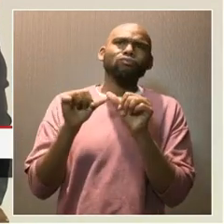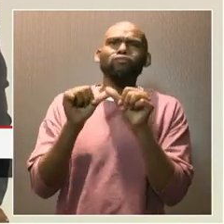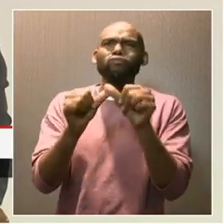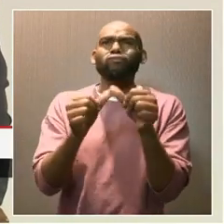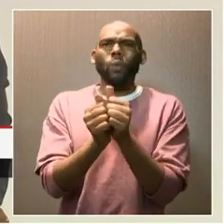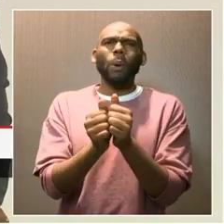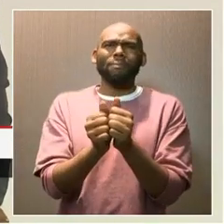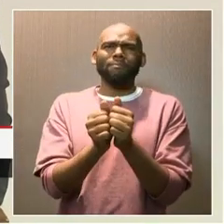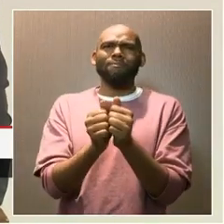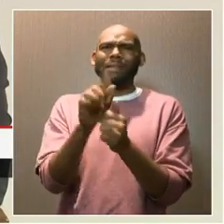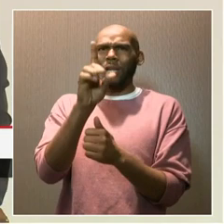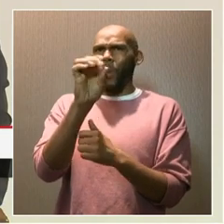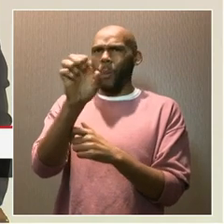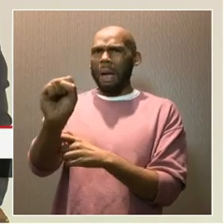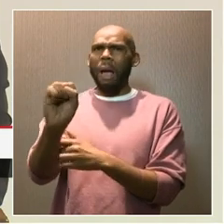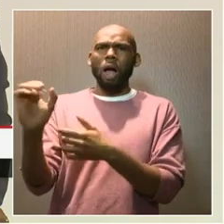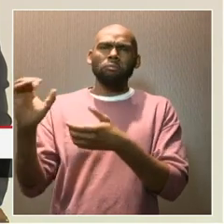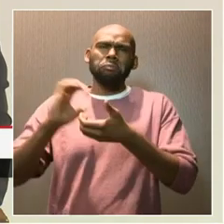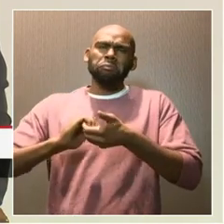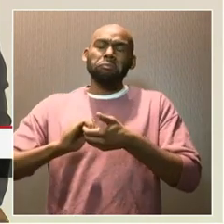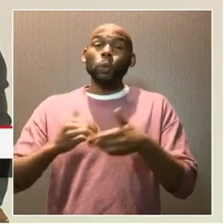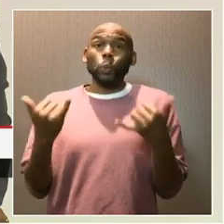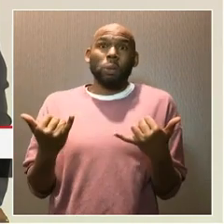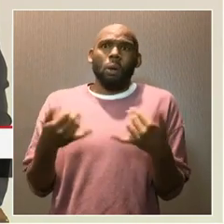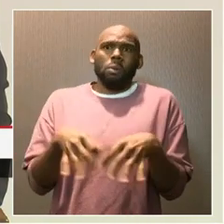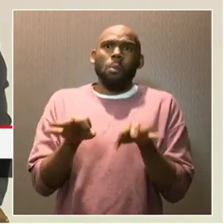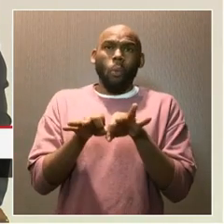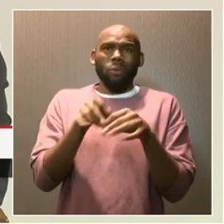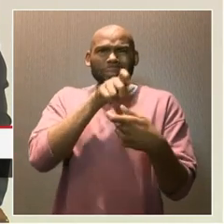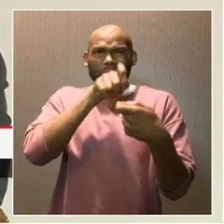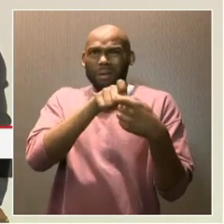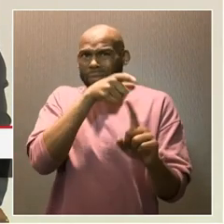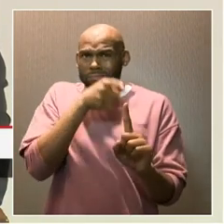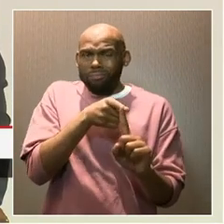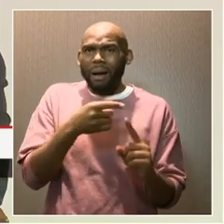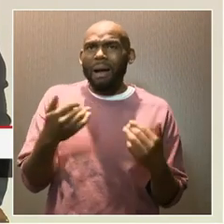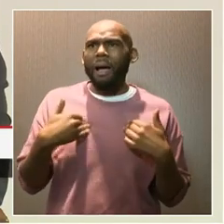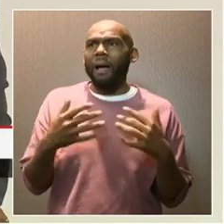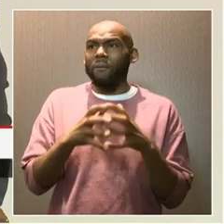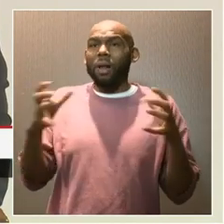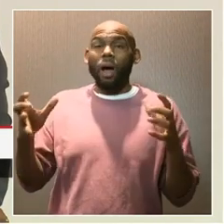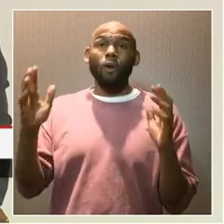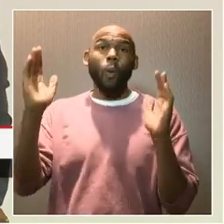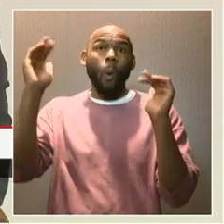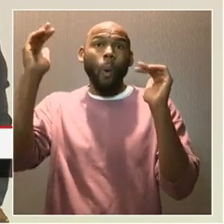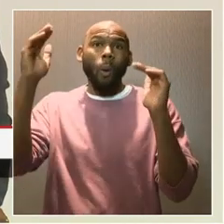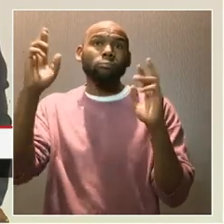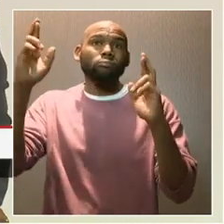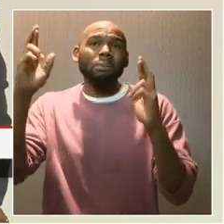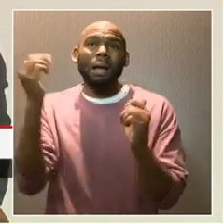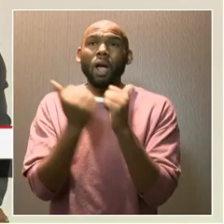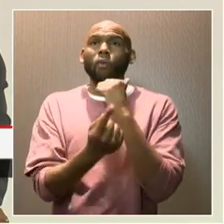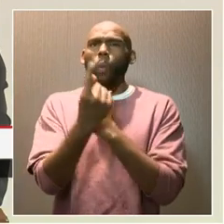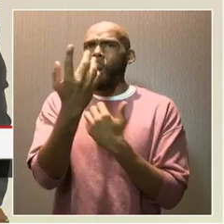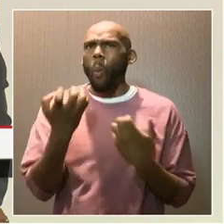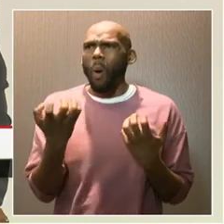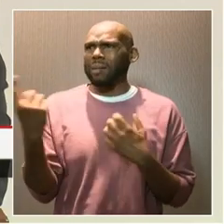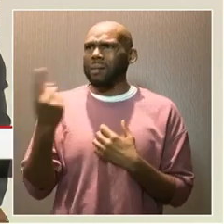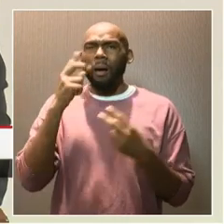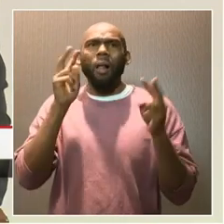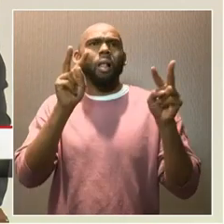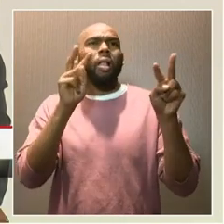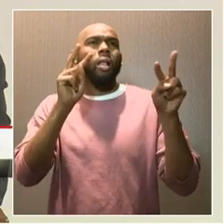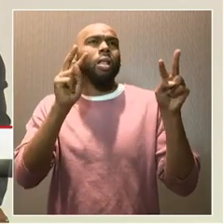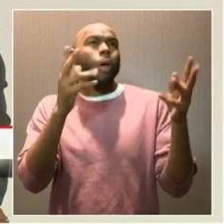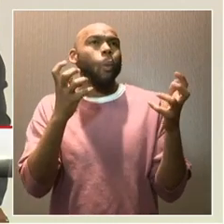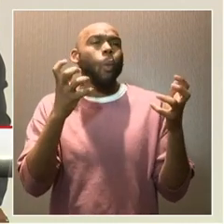with DOES. It's very important these days specifically to have a line of hope. We're all looking for something to look forward to, and